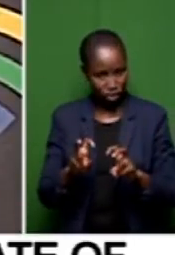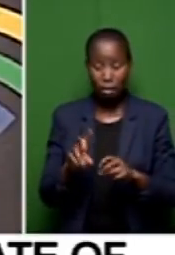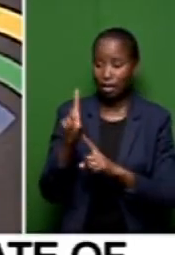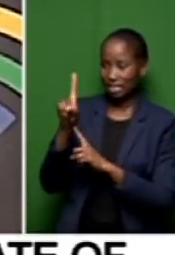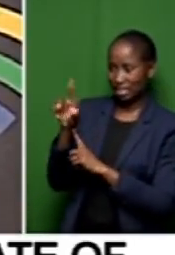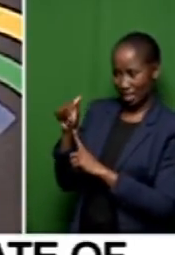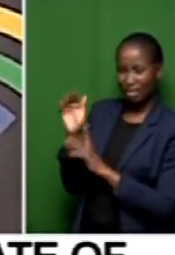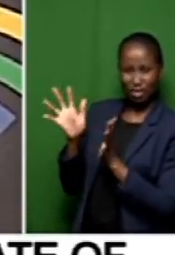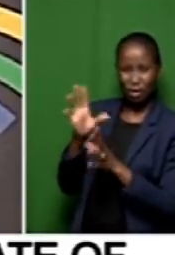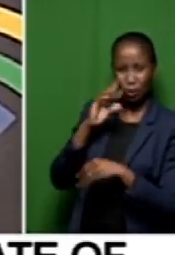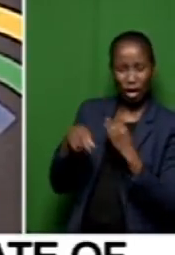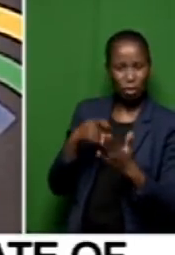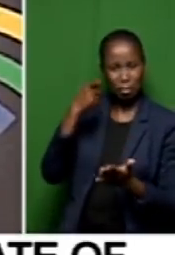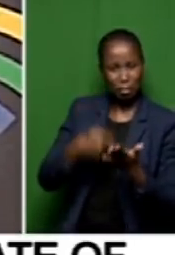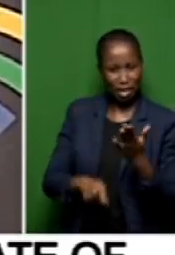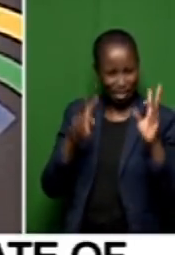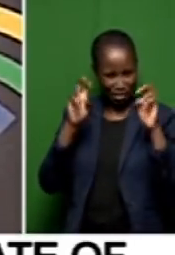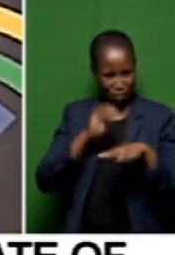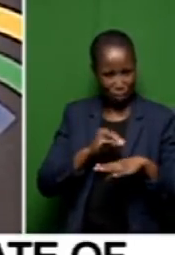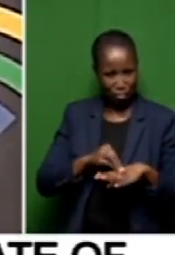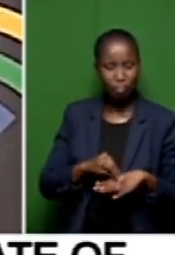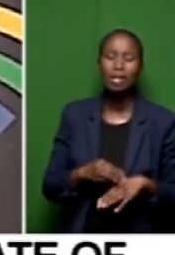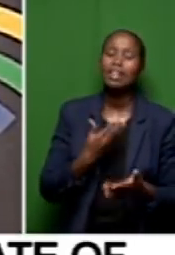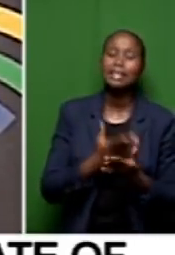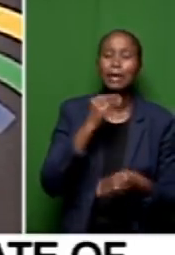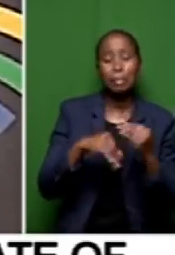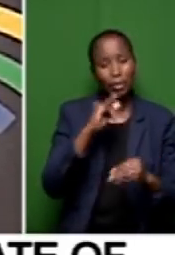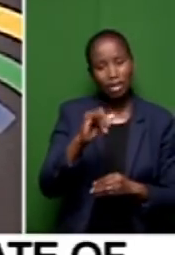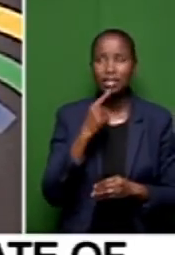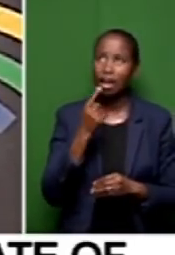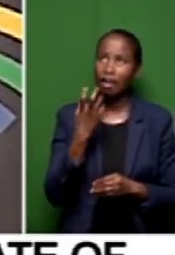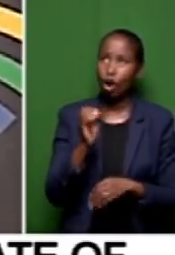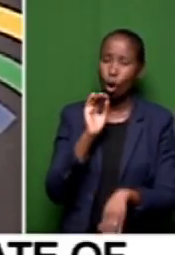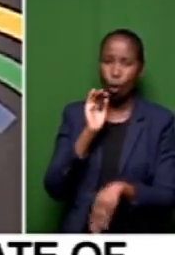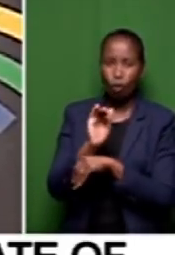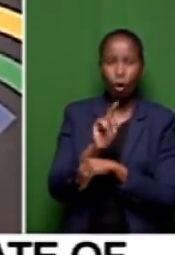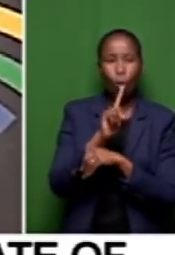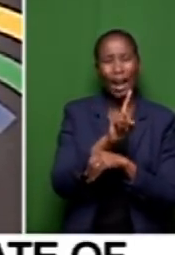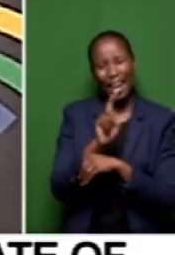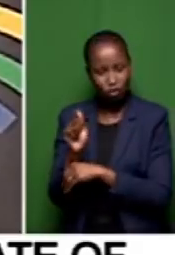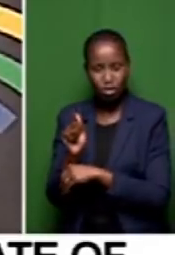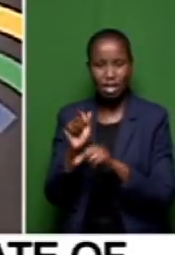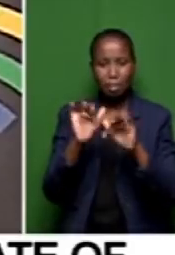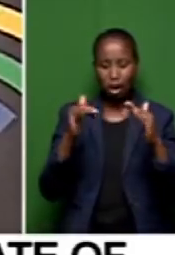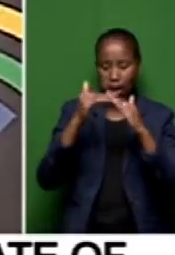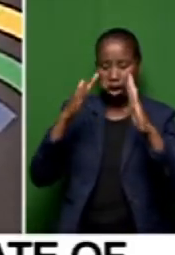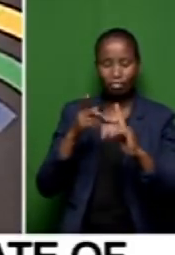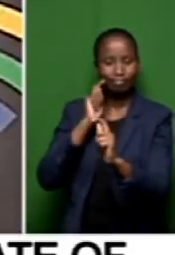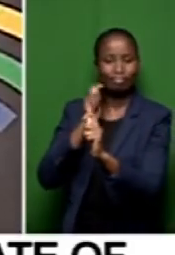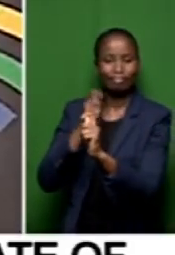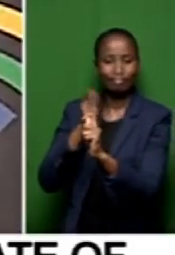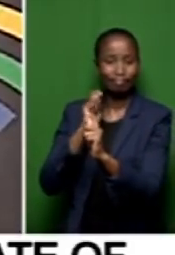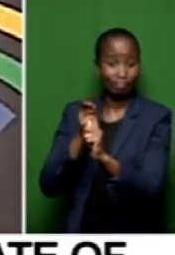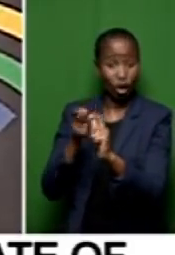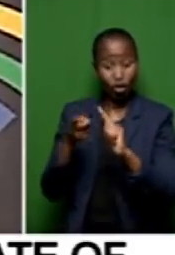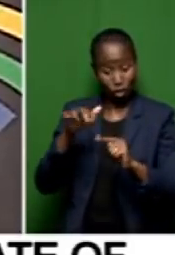issue of the billing crisis. Let's speak to that. Over 100 informal settlements around Buffalo City